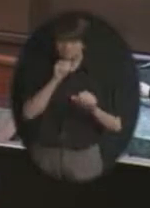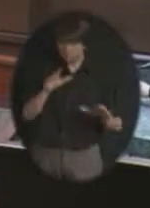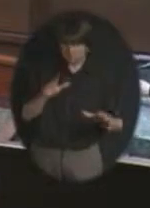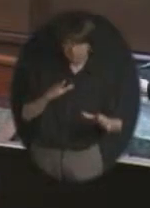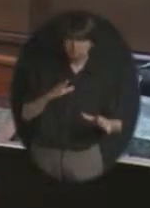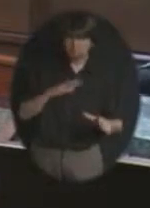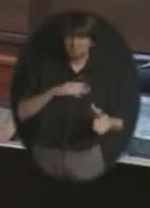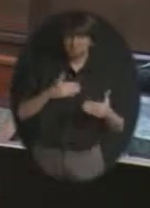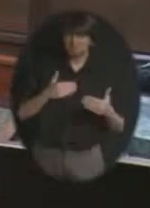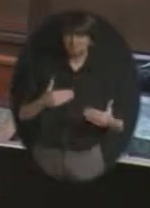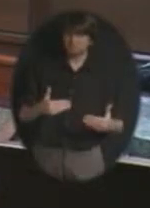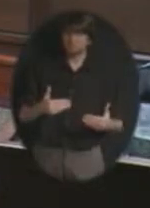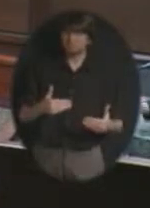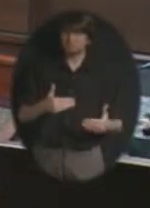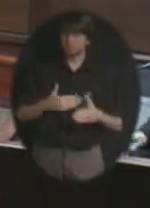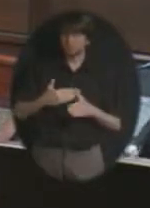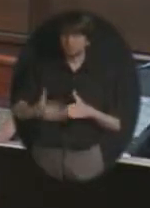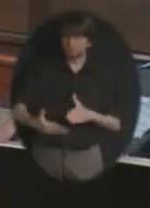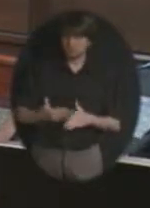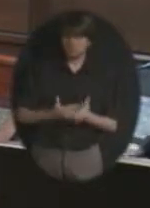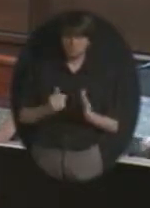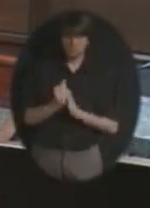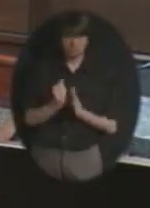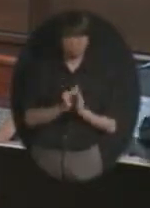we take our break. Everyone okay with that?